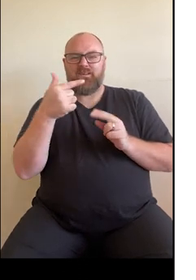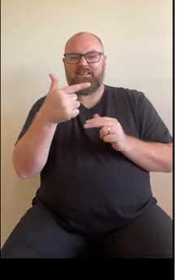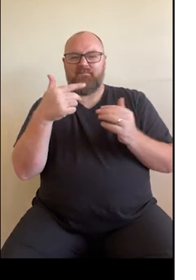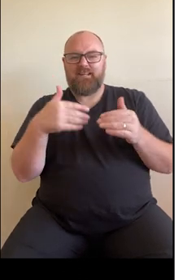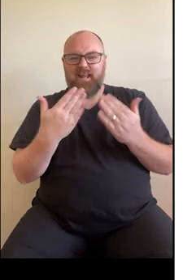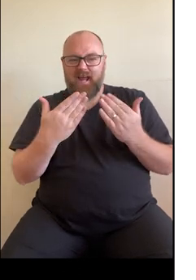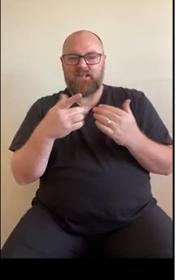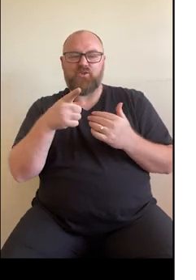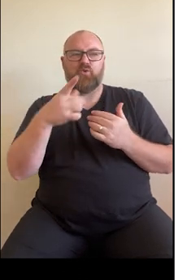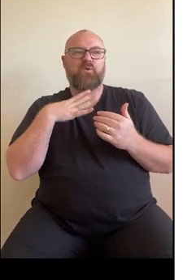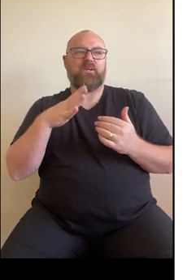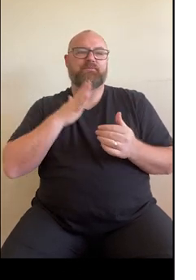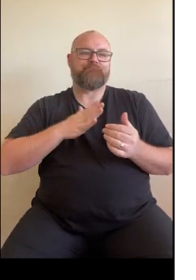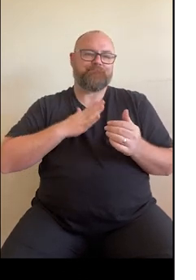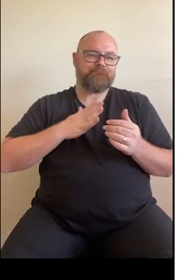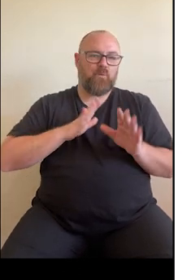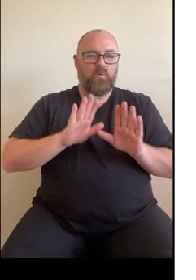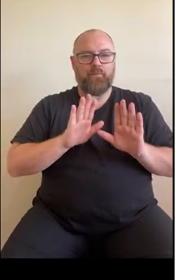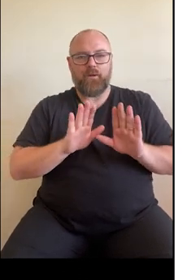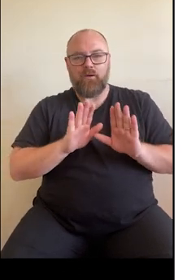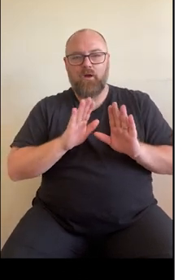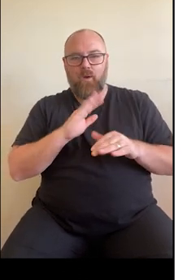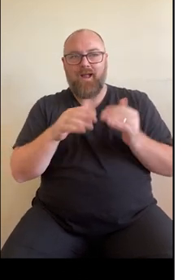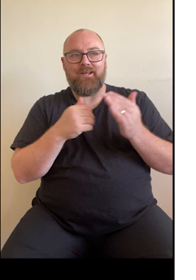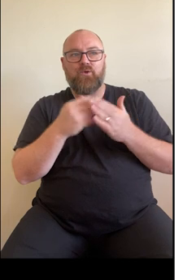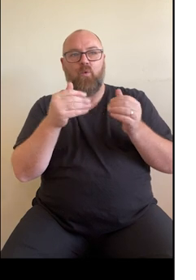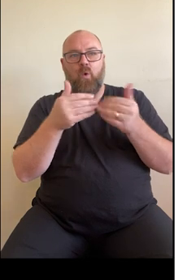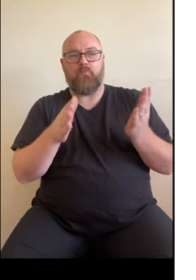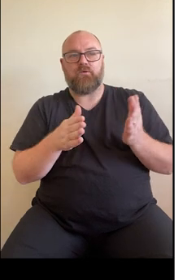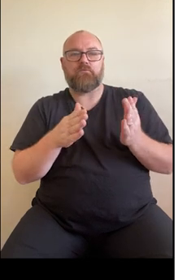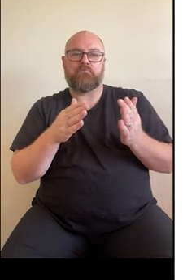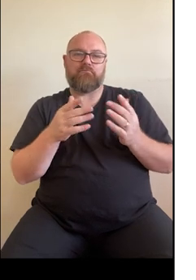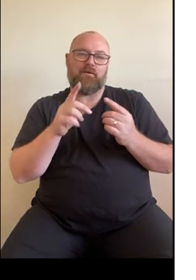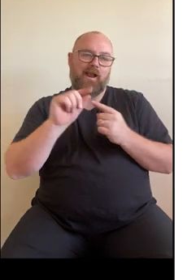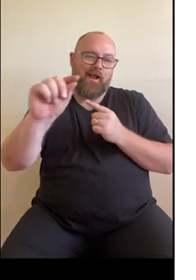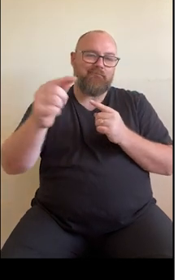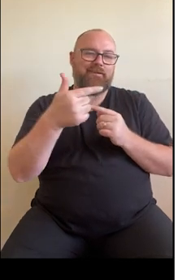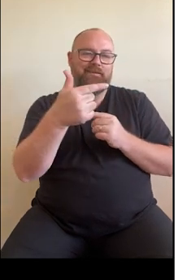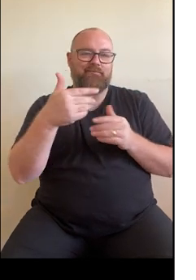you'll have to wait before you can open that for most tests.